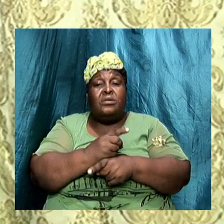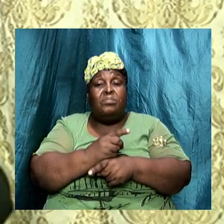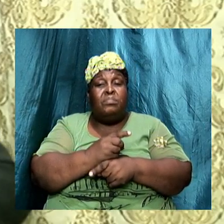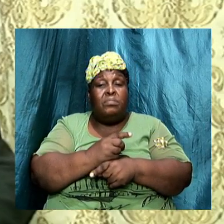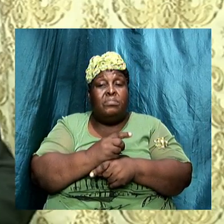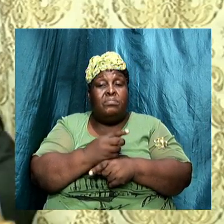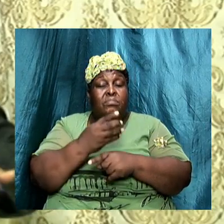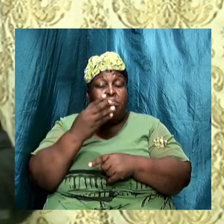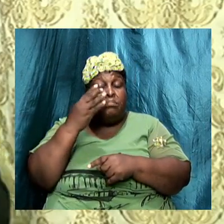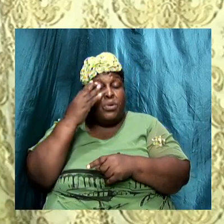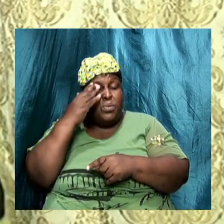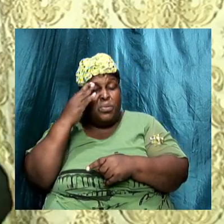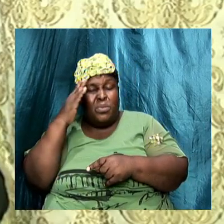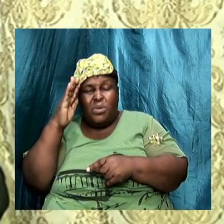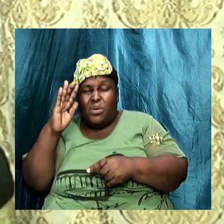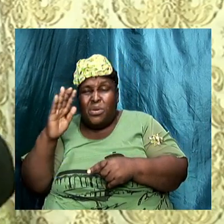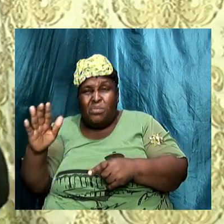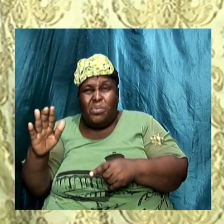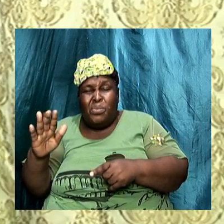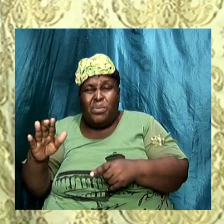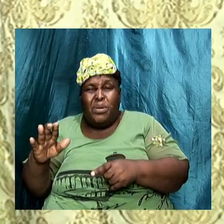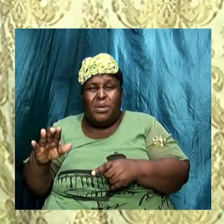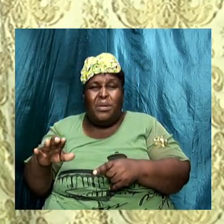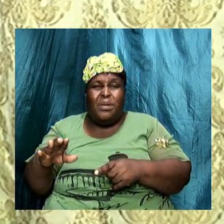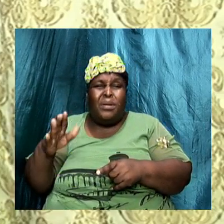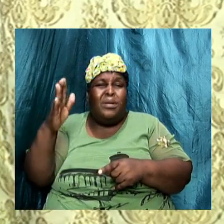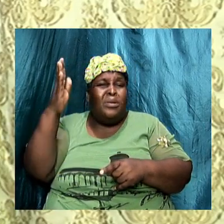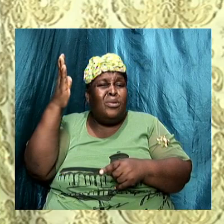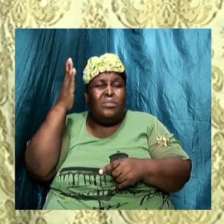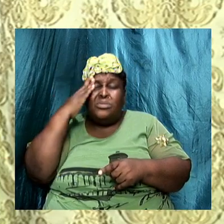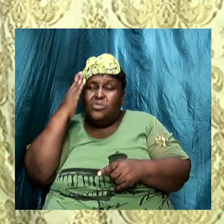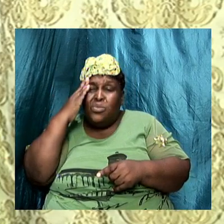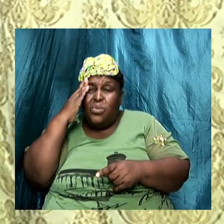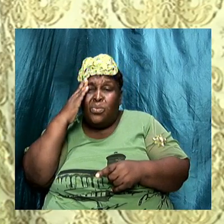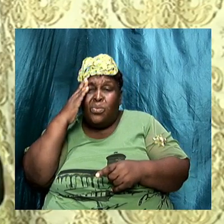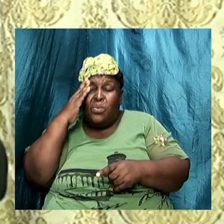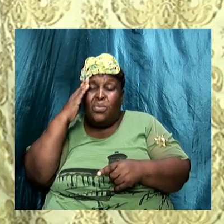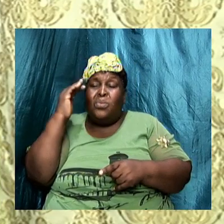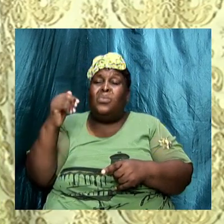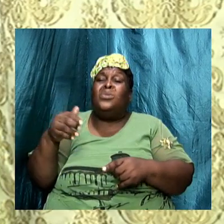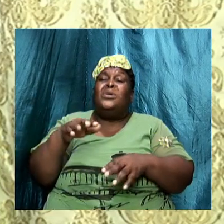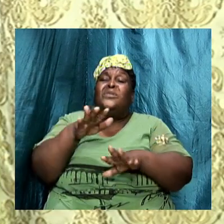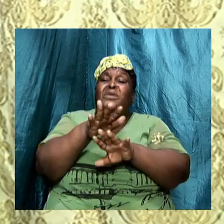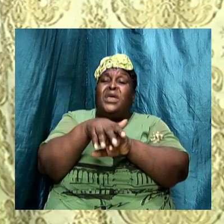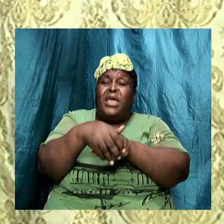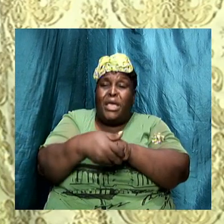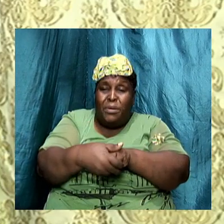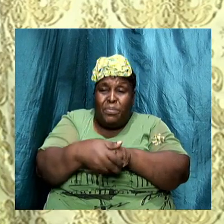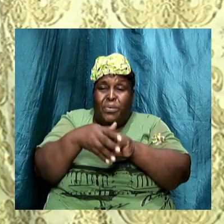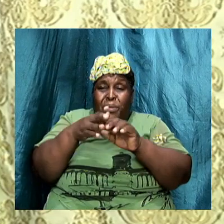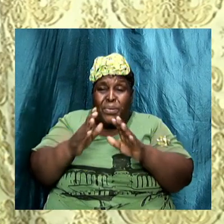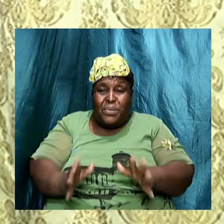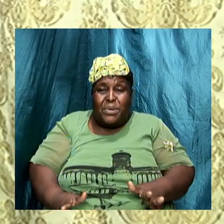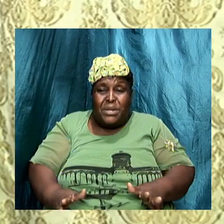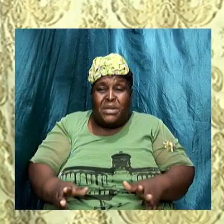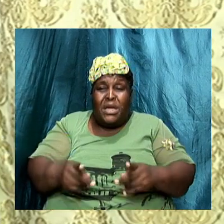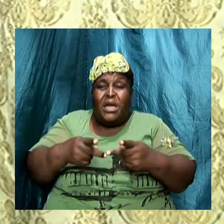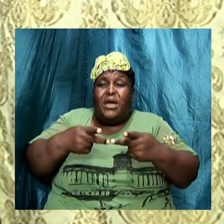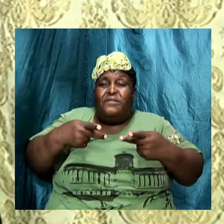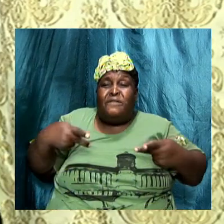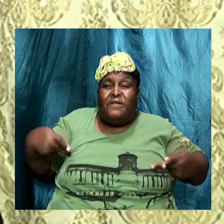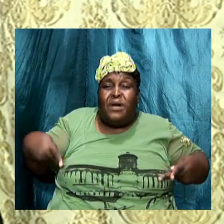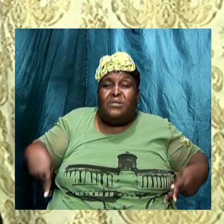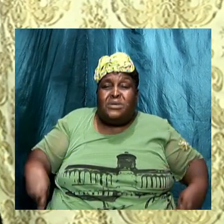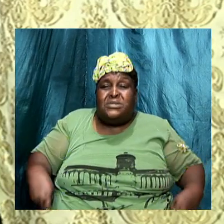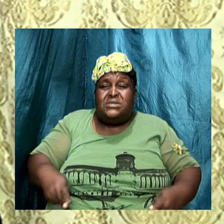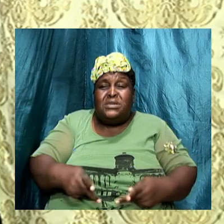will be no resurrection and I want you to know today that there will be a resurrection